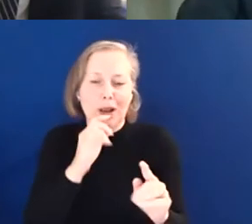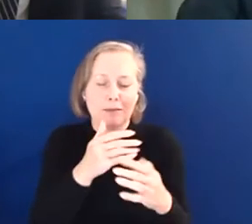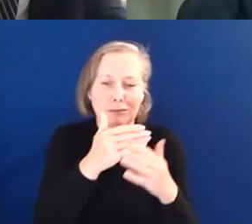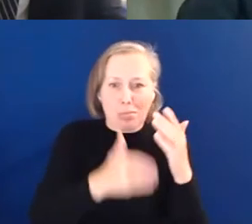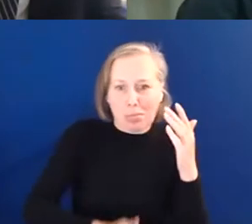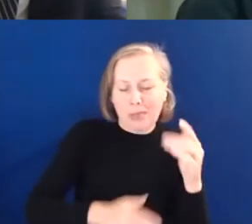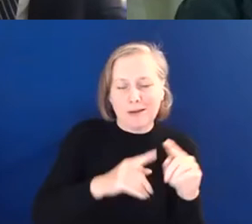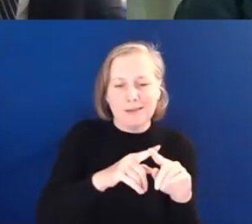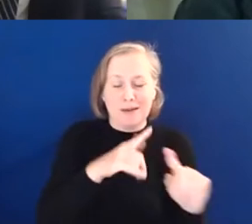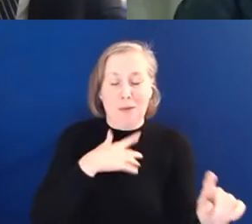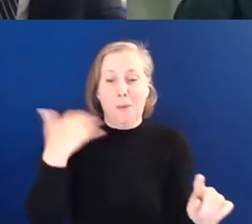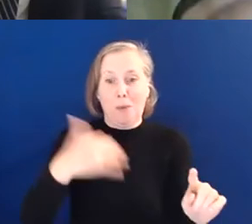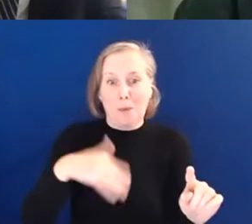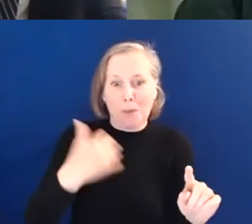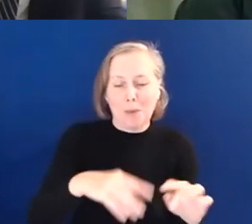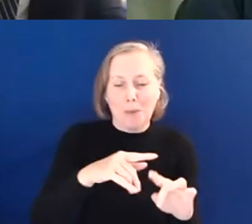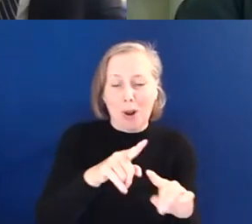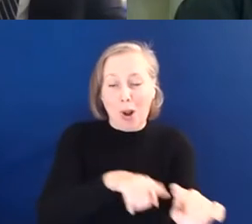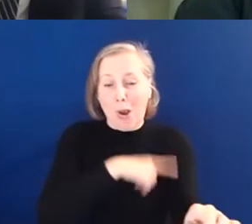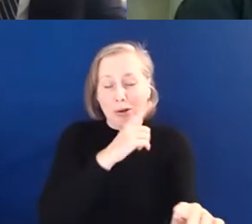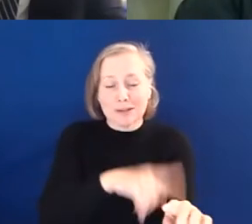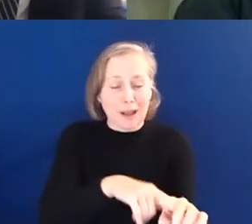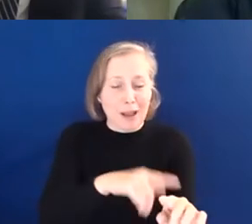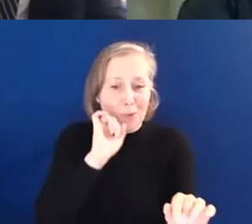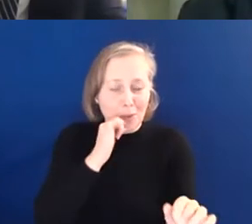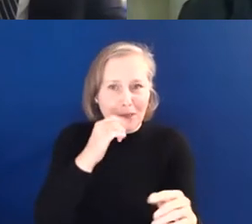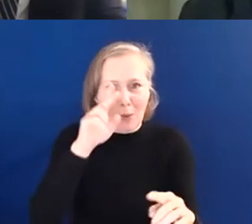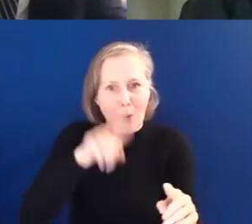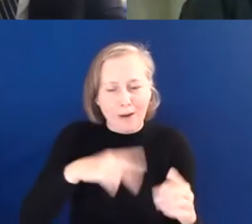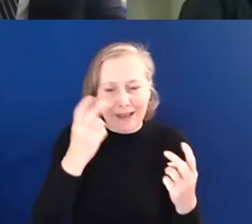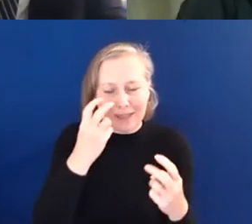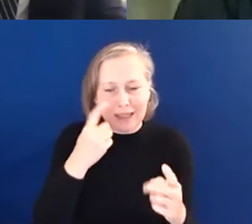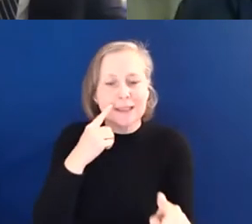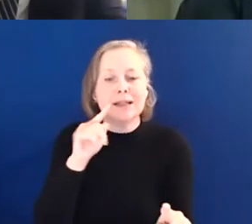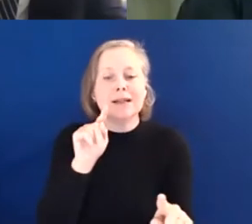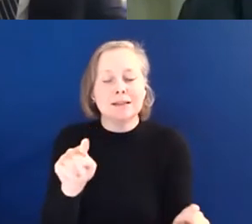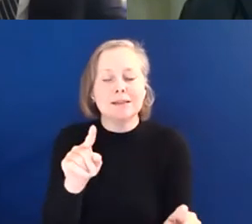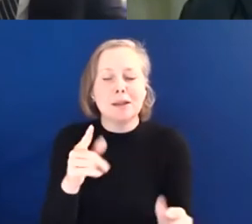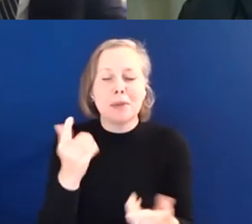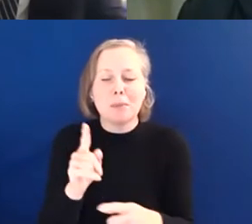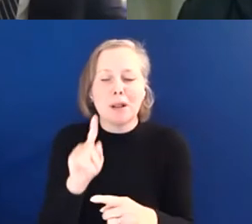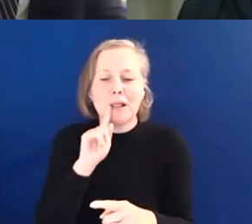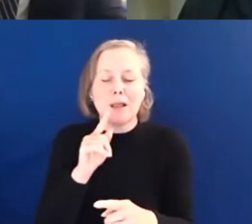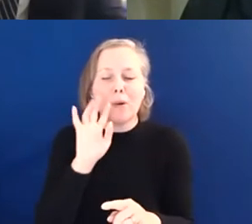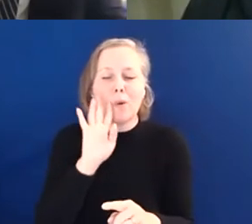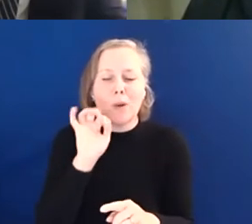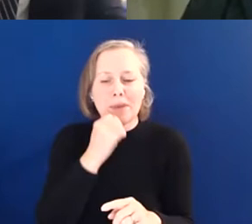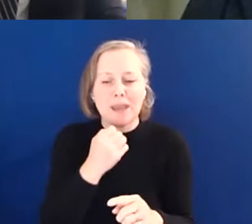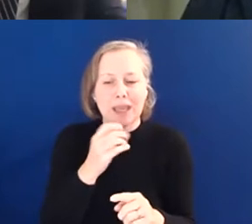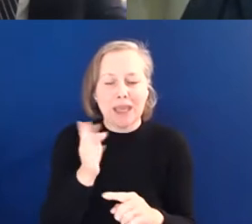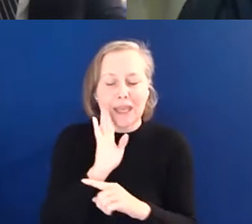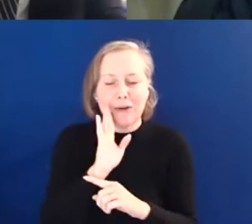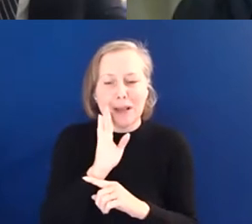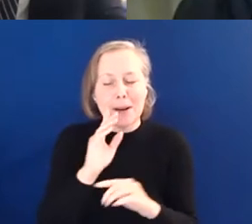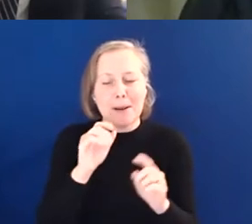because they've they're so extensive. But the people that you'll be hearing from today are Professor Peter Beresford,